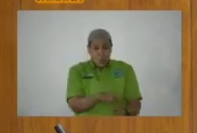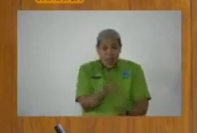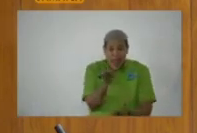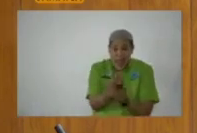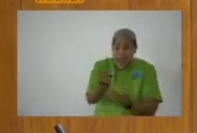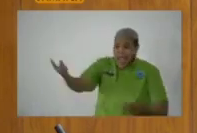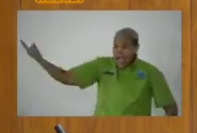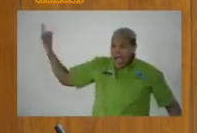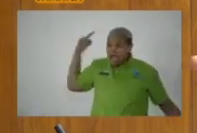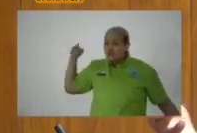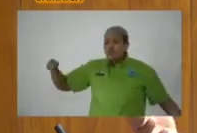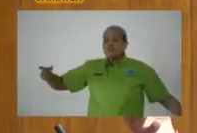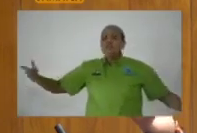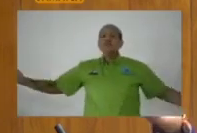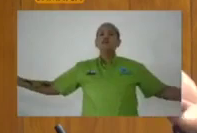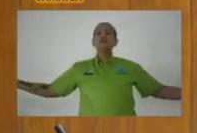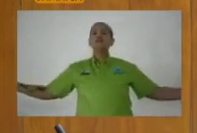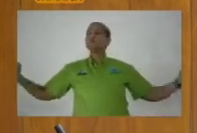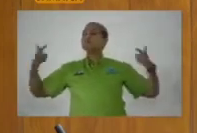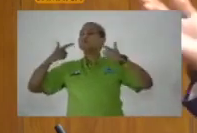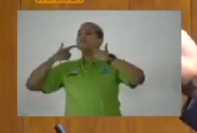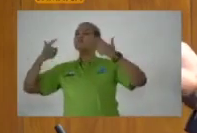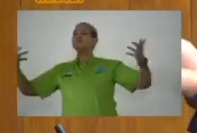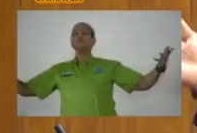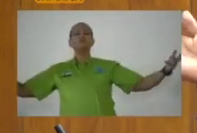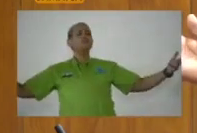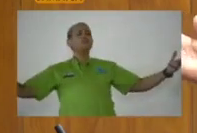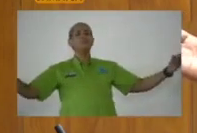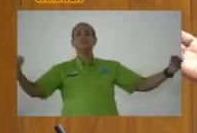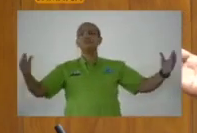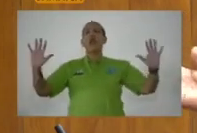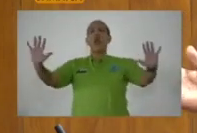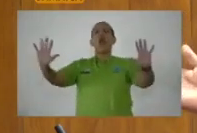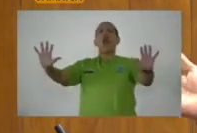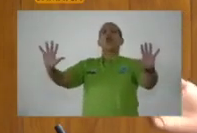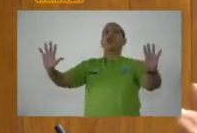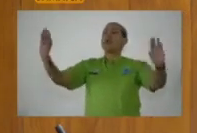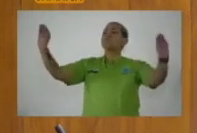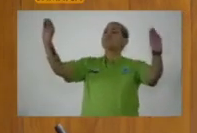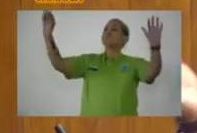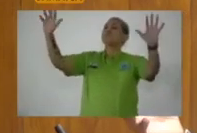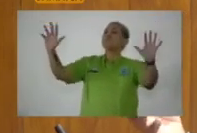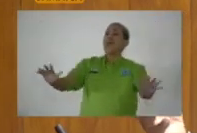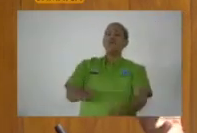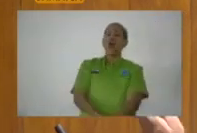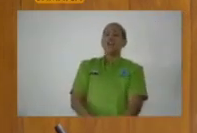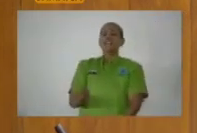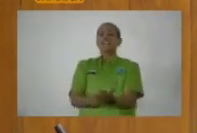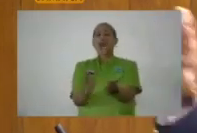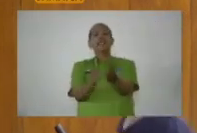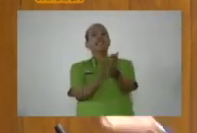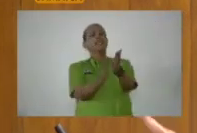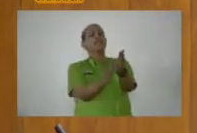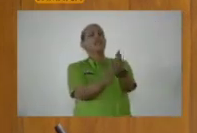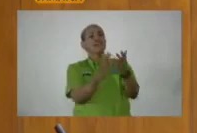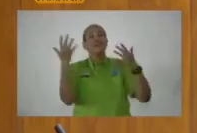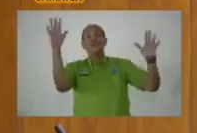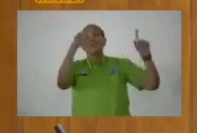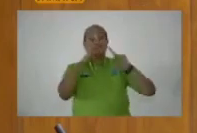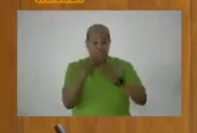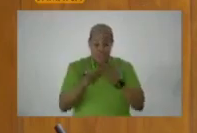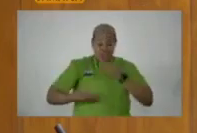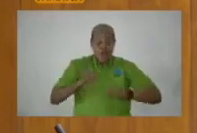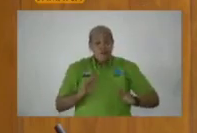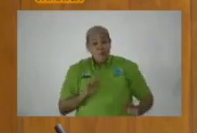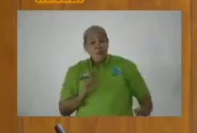last week, you were trumpeting how the financial times say you have a miracle, standing ovation, how great the economy is